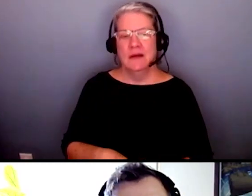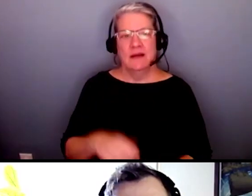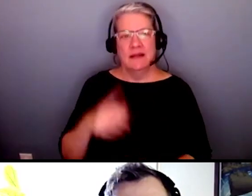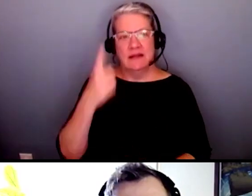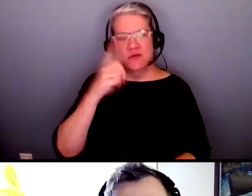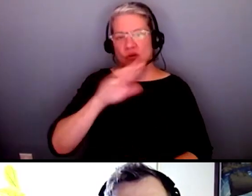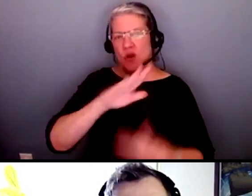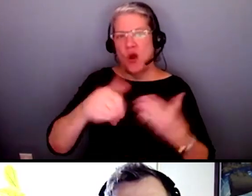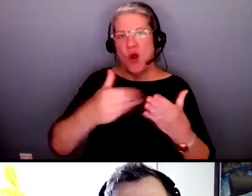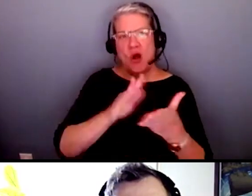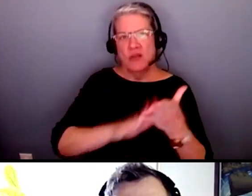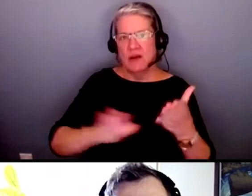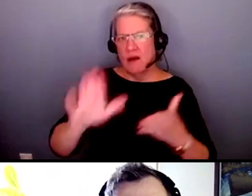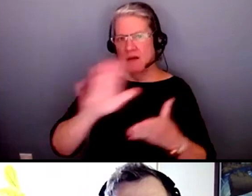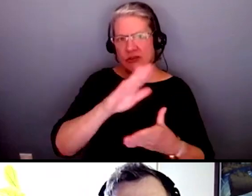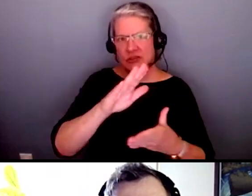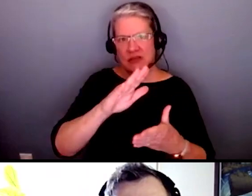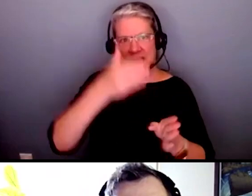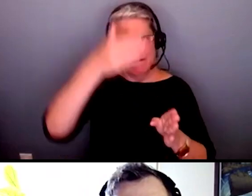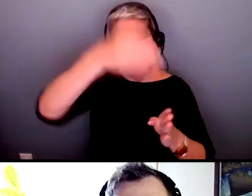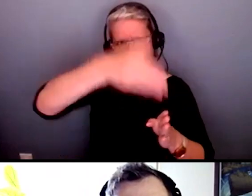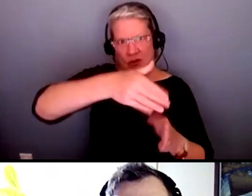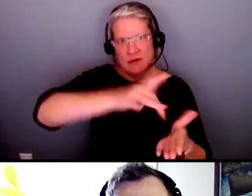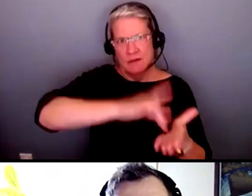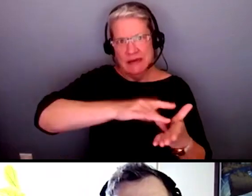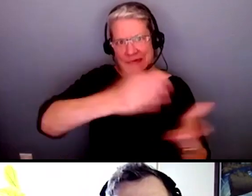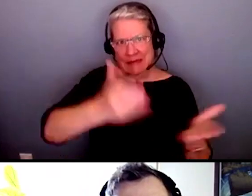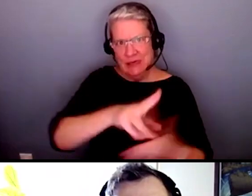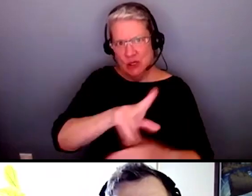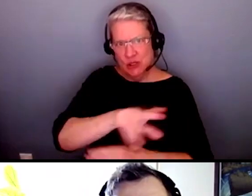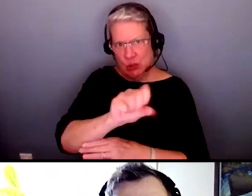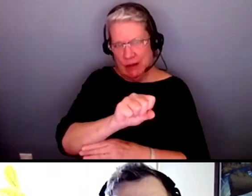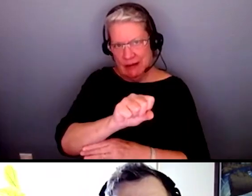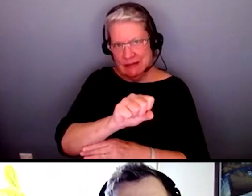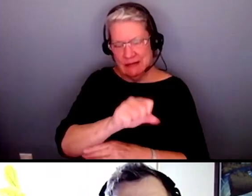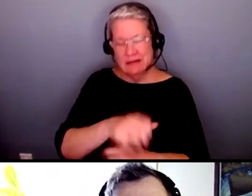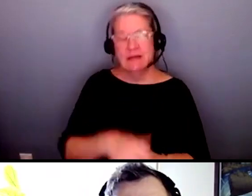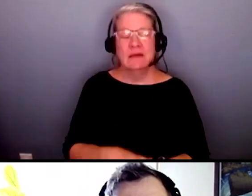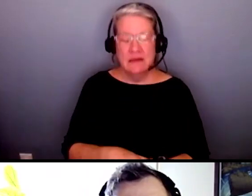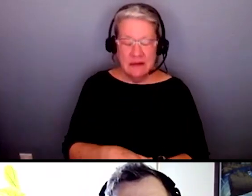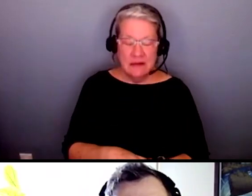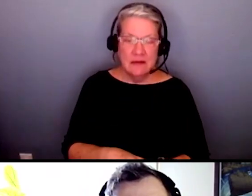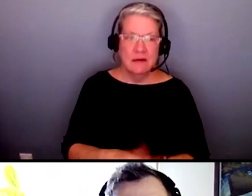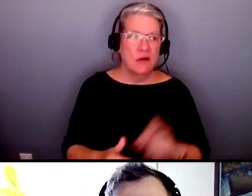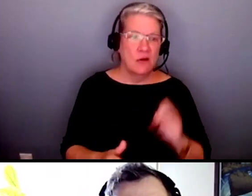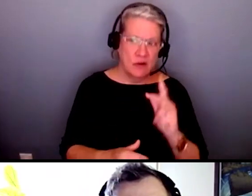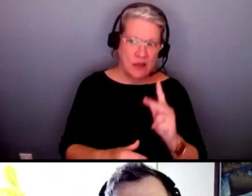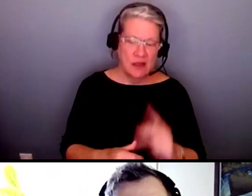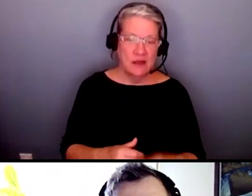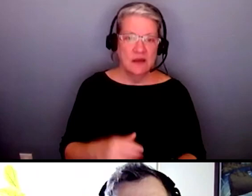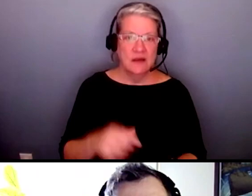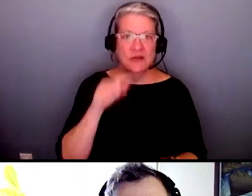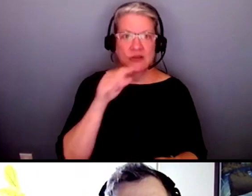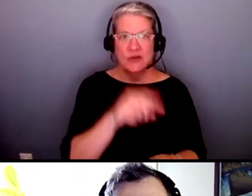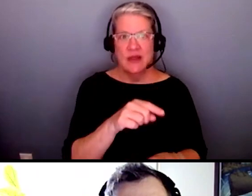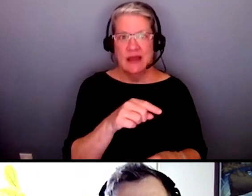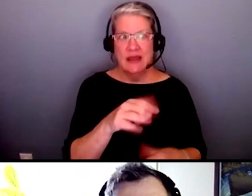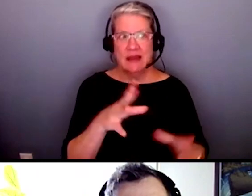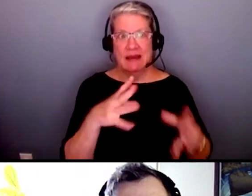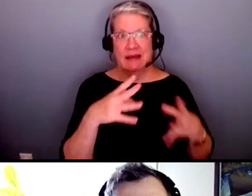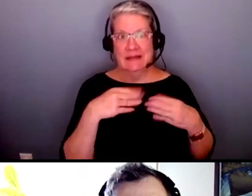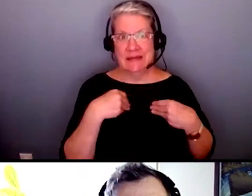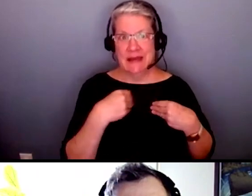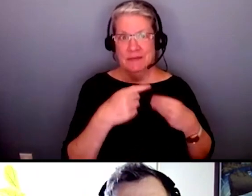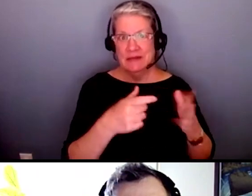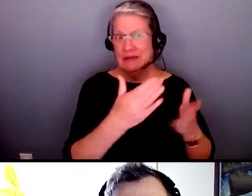medicine colleges of medicine i should say in the united states okay um so having them adapt a requirement um